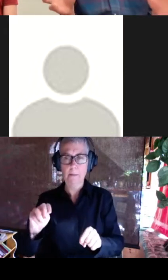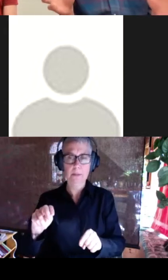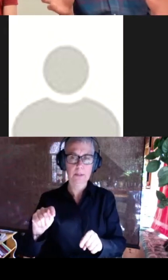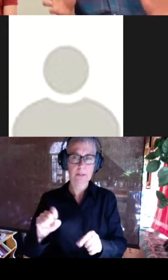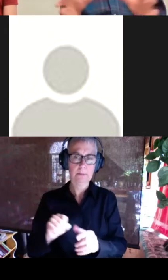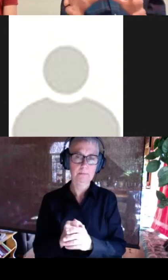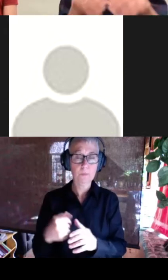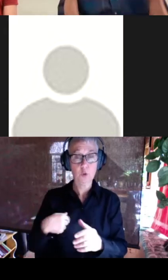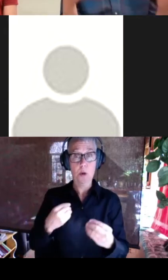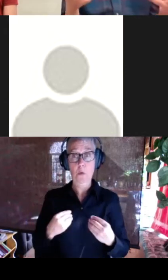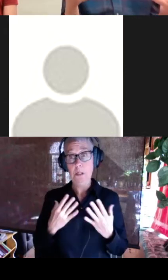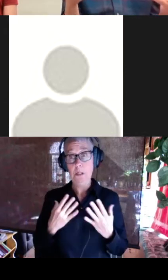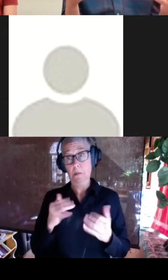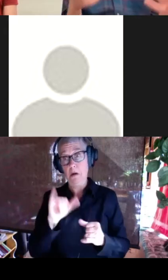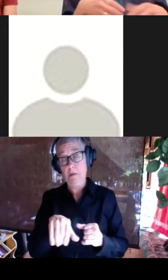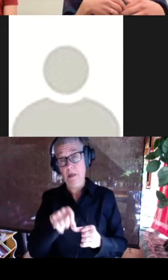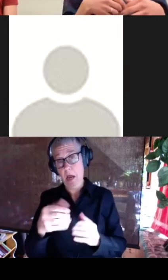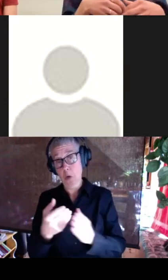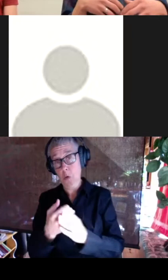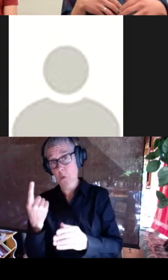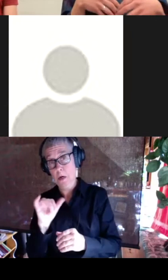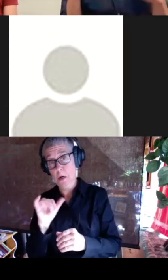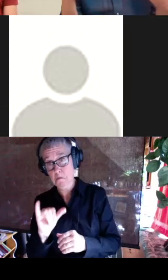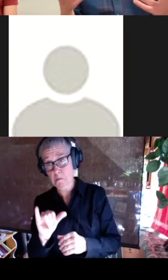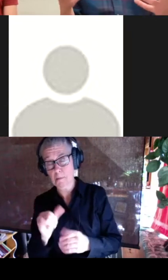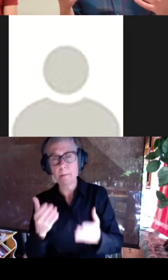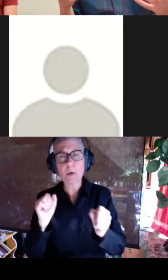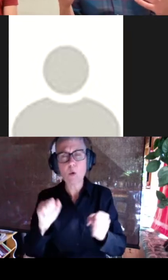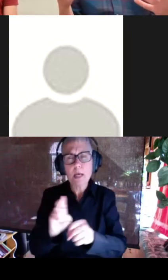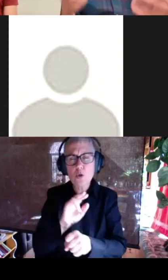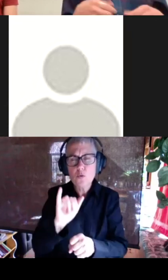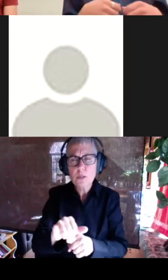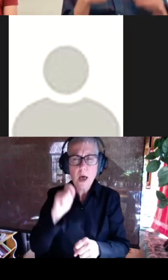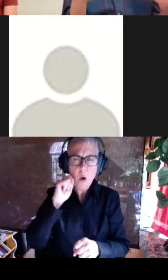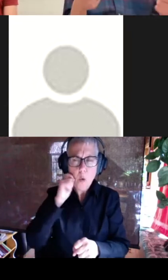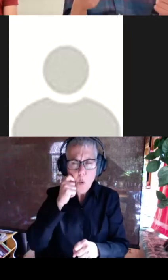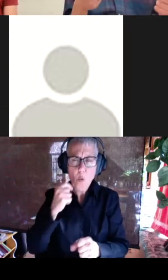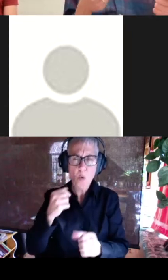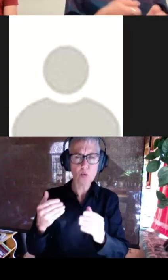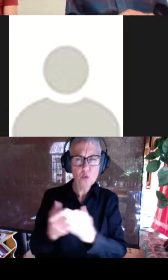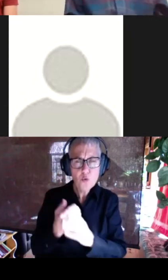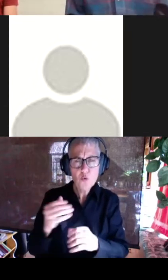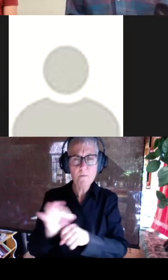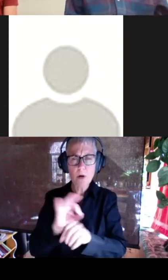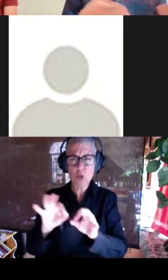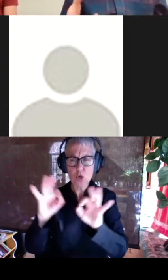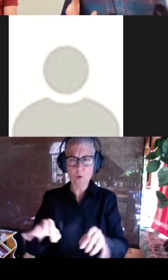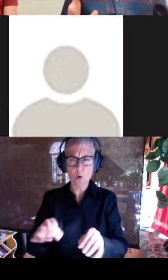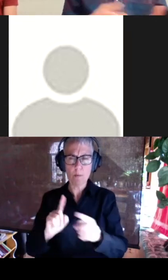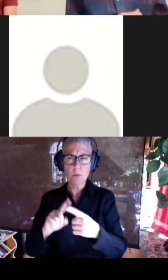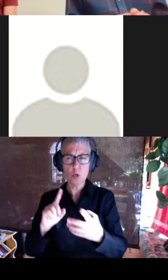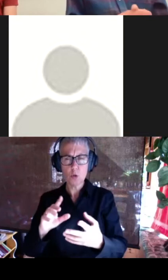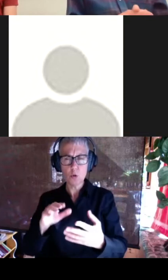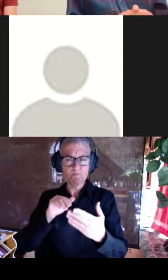functional form and we thought, well, maybe we could use this cool new functional form to try and tackle similar design